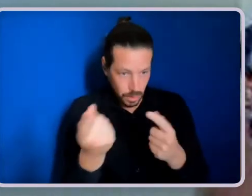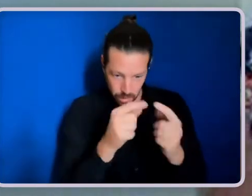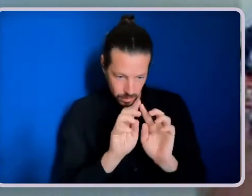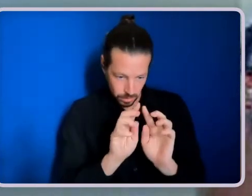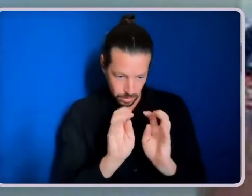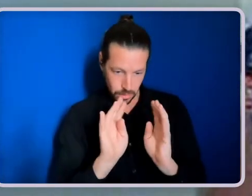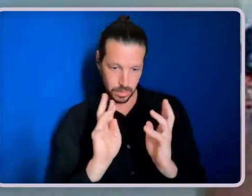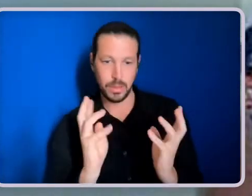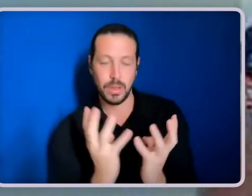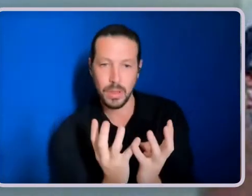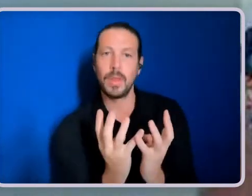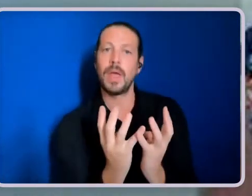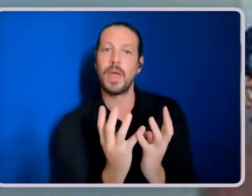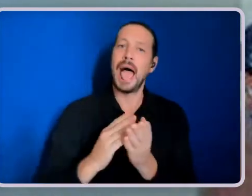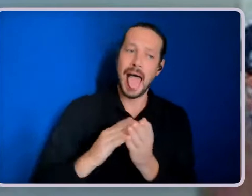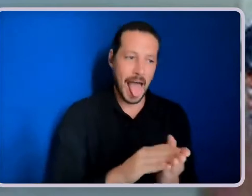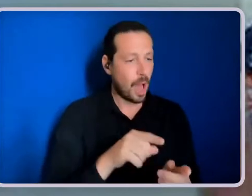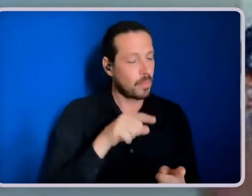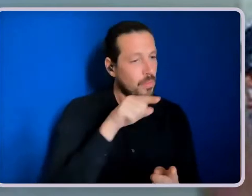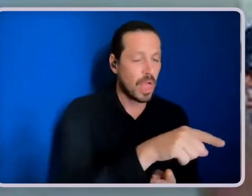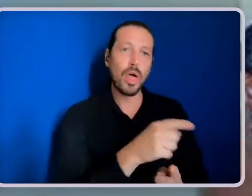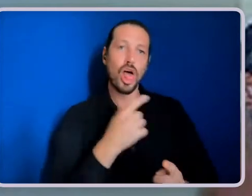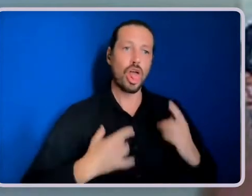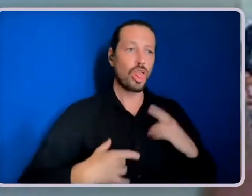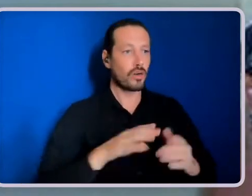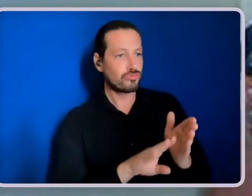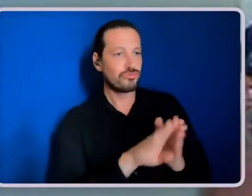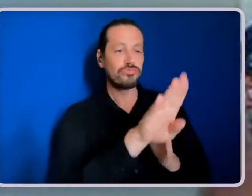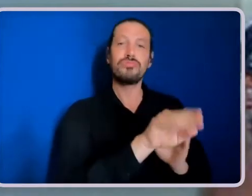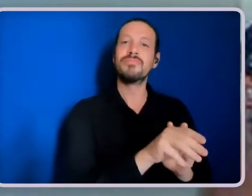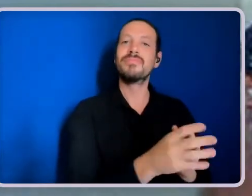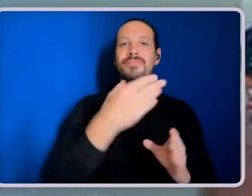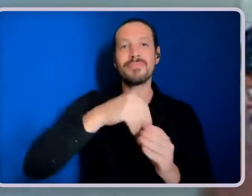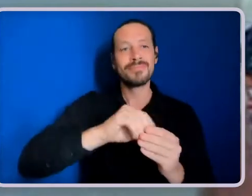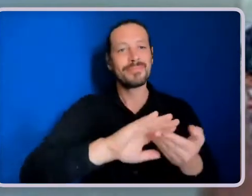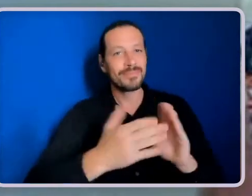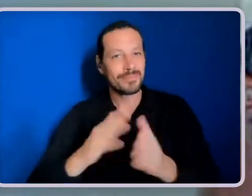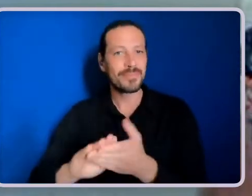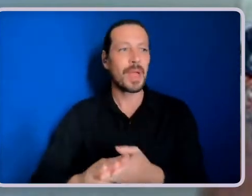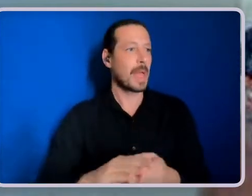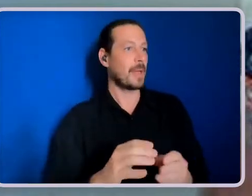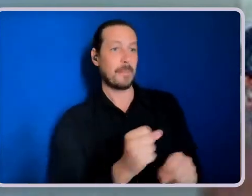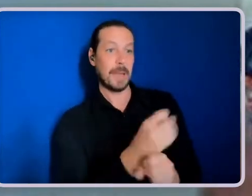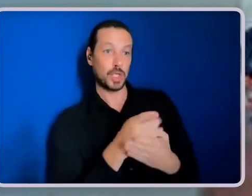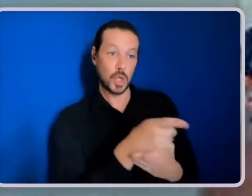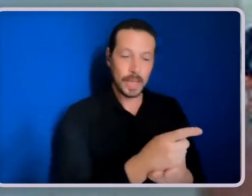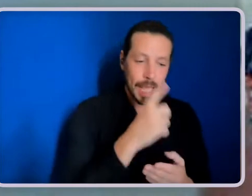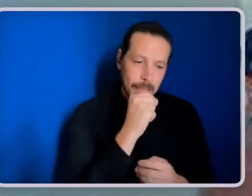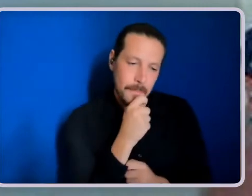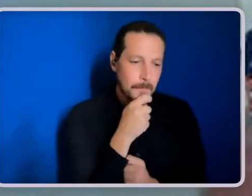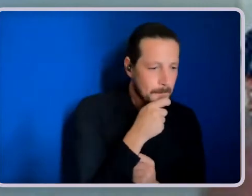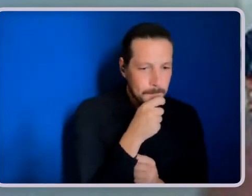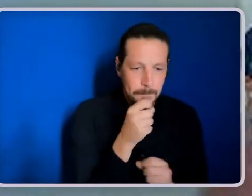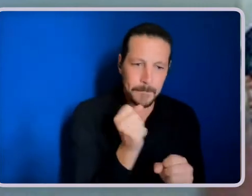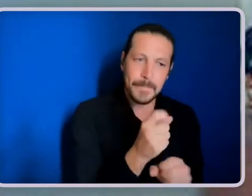assist them in creating a good life in community, and supporting their decision-making through developing trusted relationships.